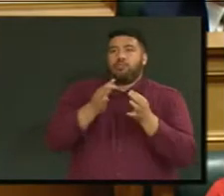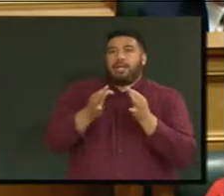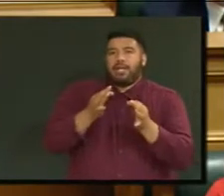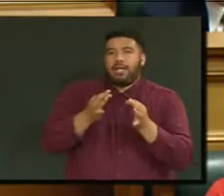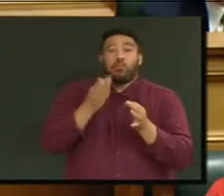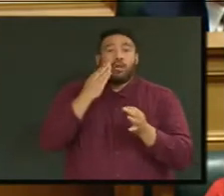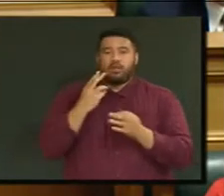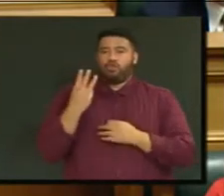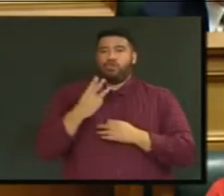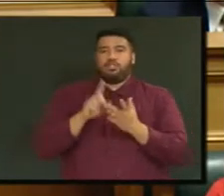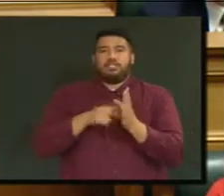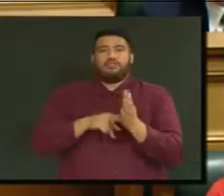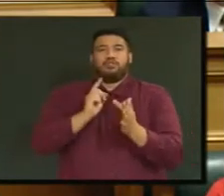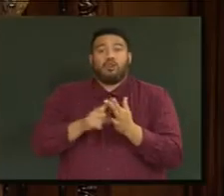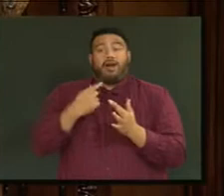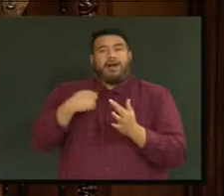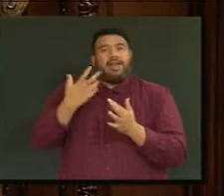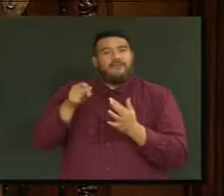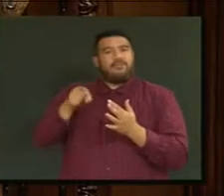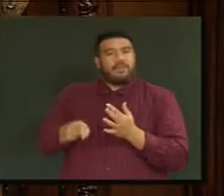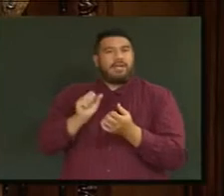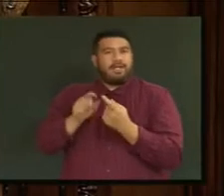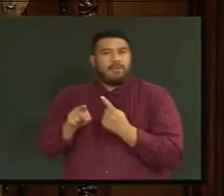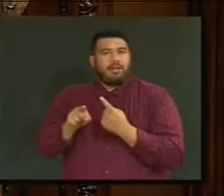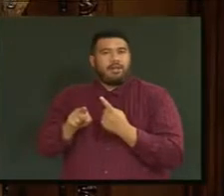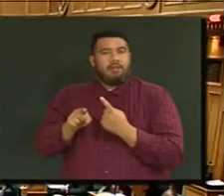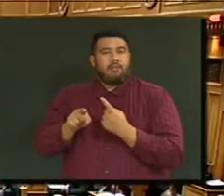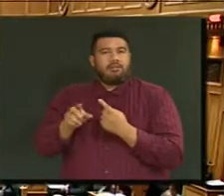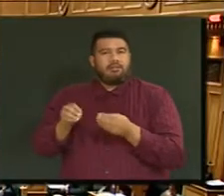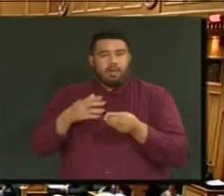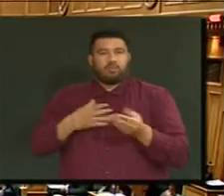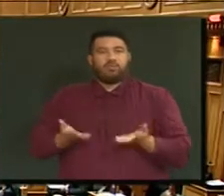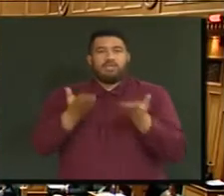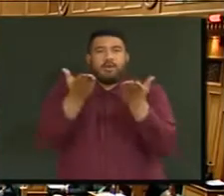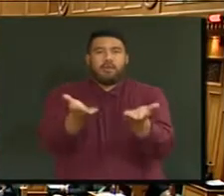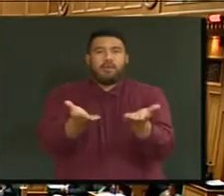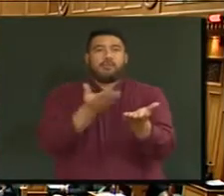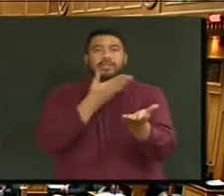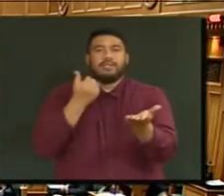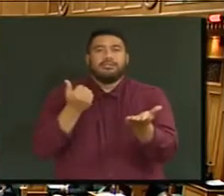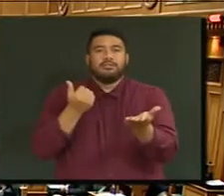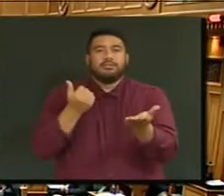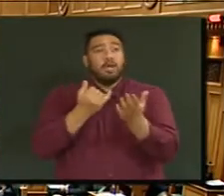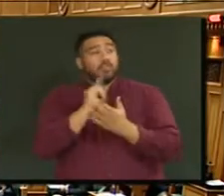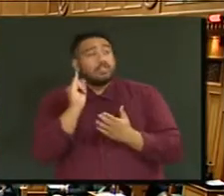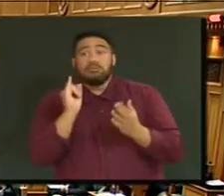To leave us sort to table that particular email, is there any objection? There is no objection.